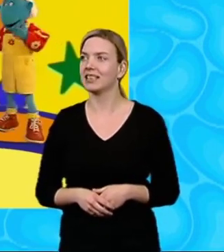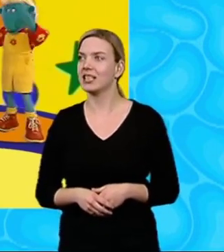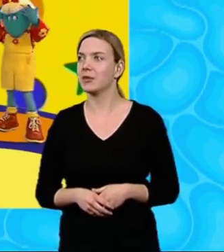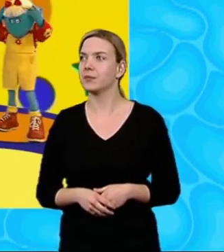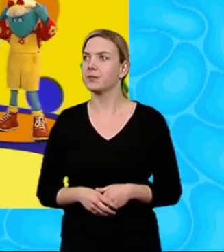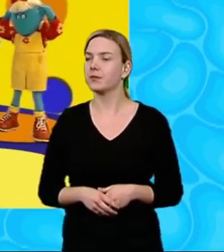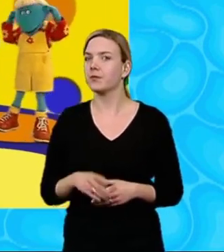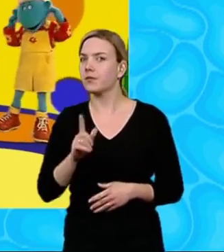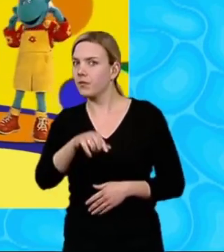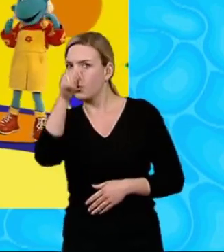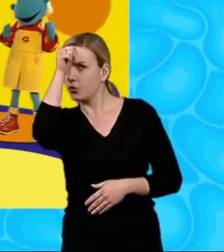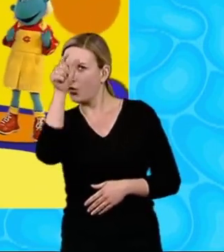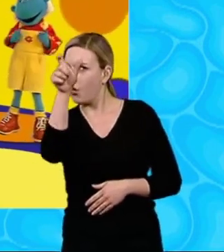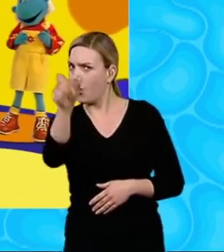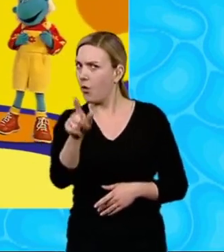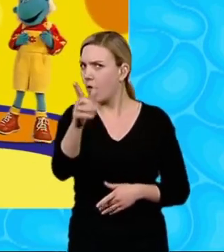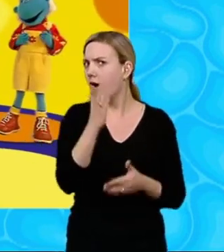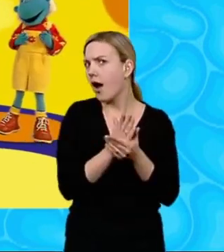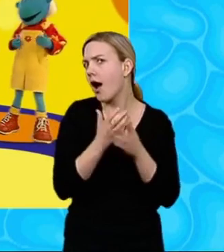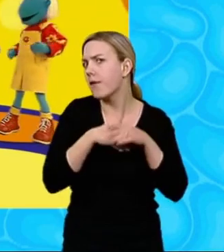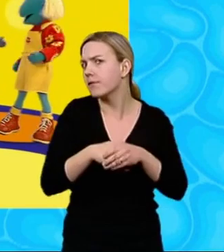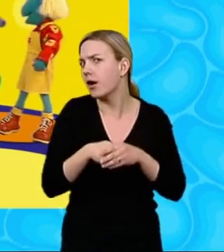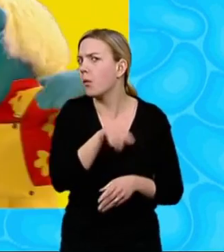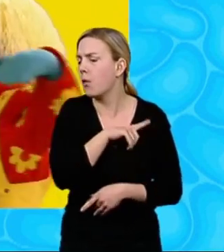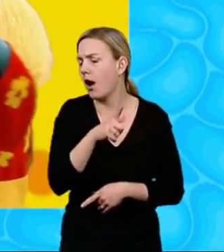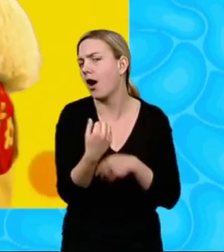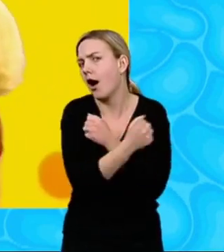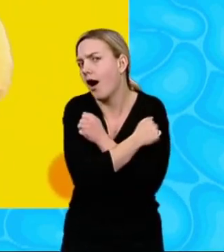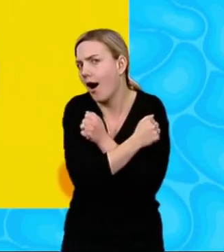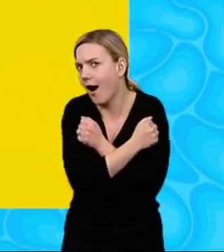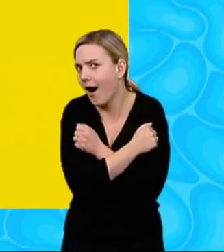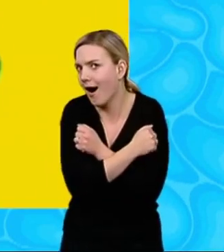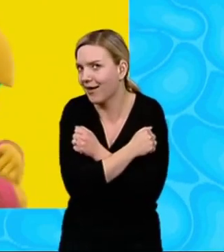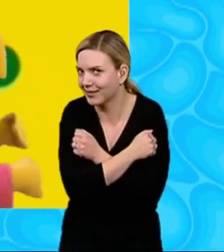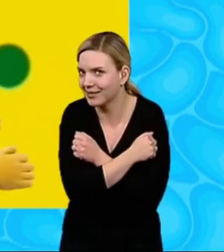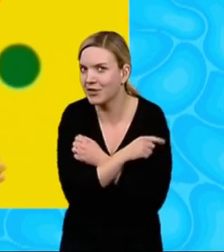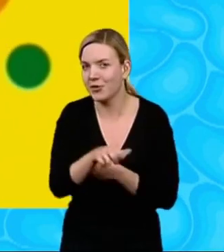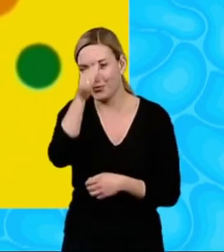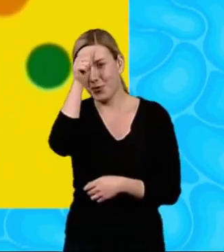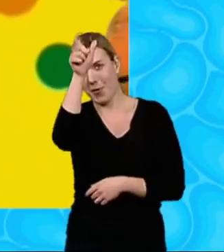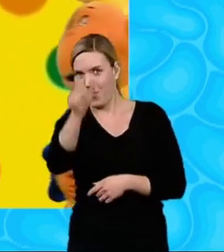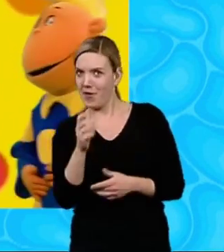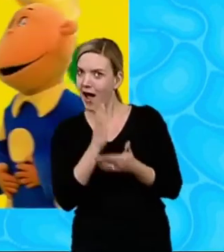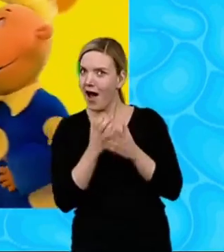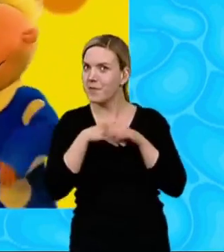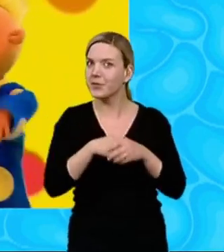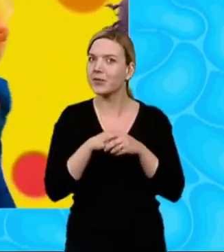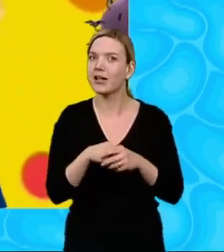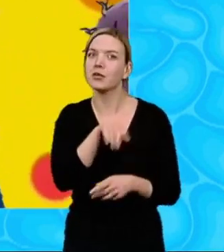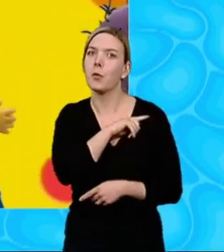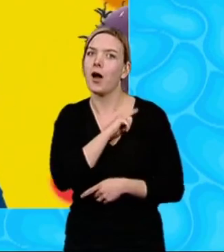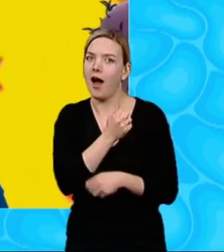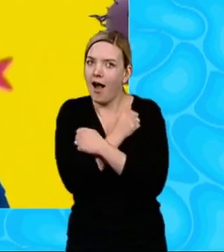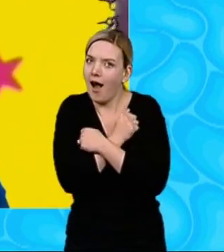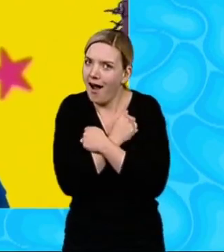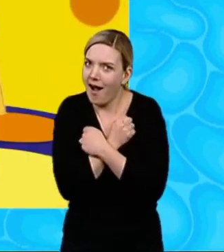You know you have a friend when they give you a hug. Oh! Oh! know you have a friend when they give you